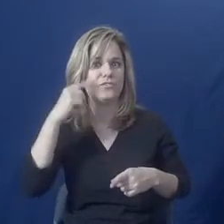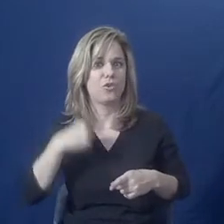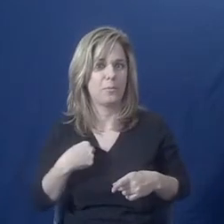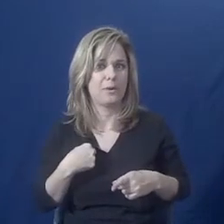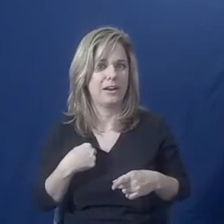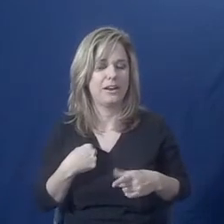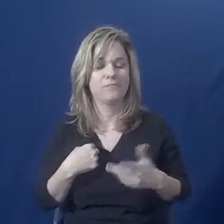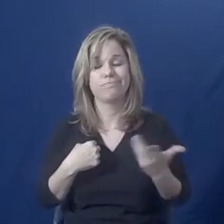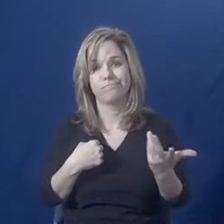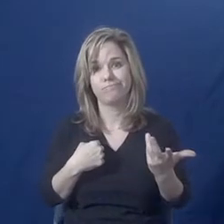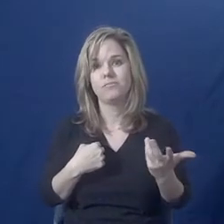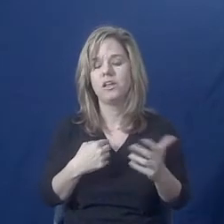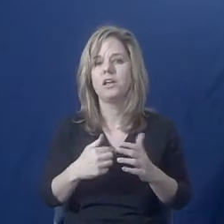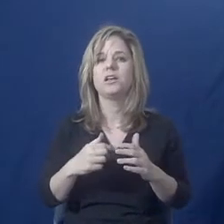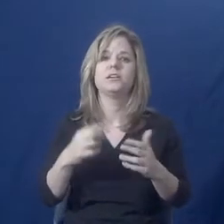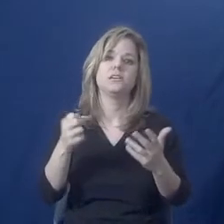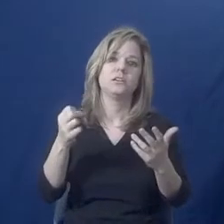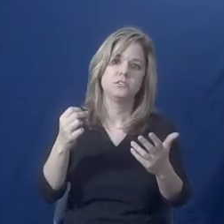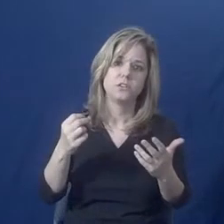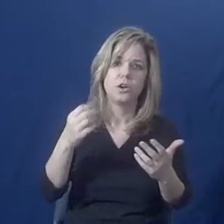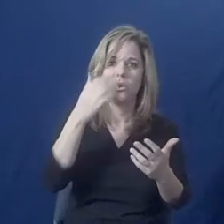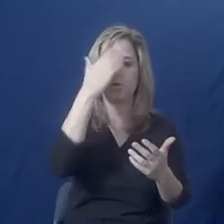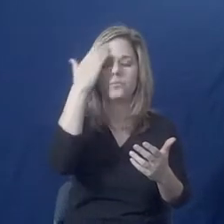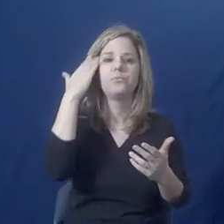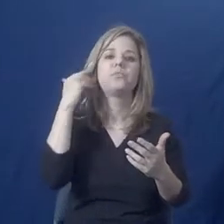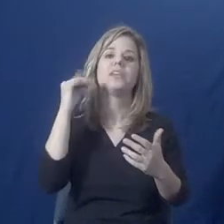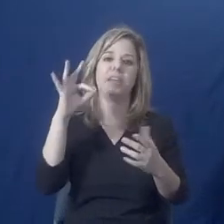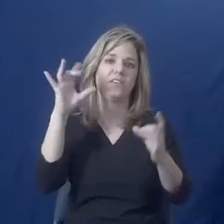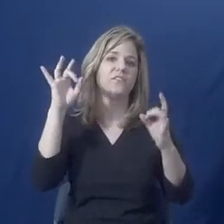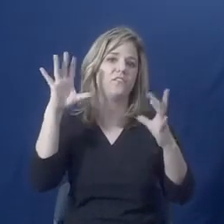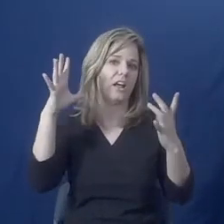safe when there is a violent incident?